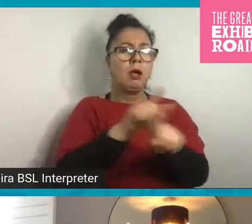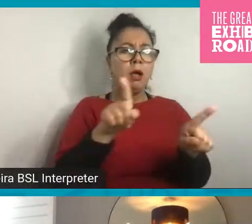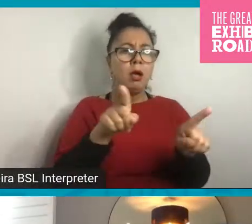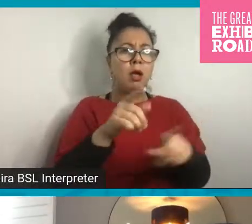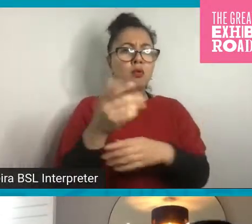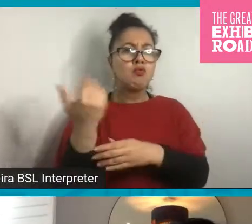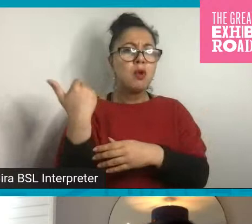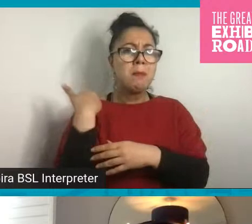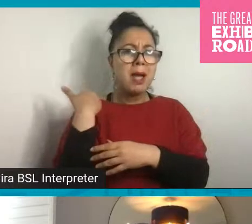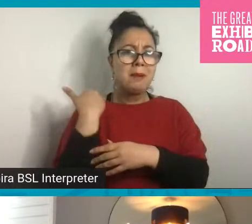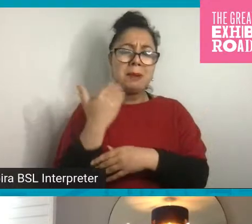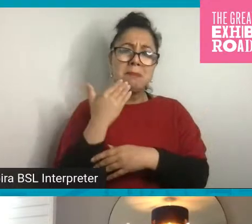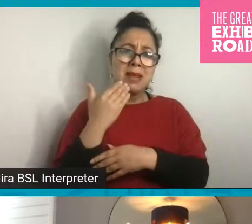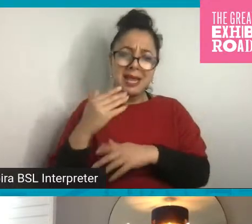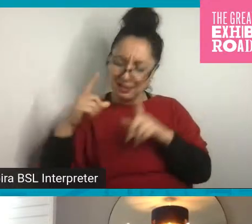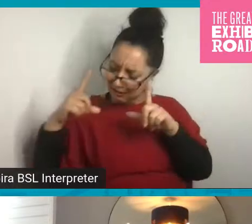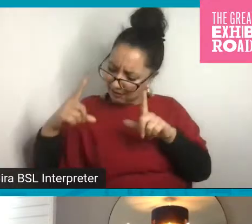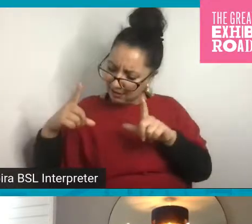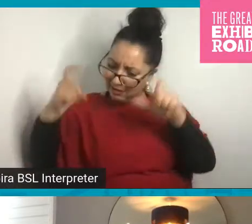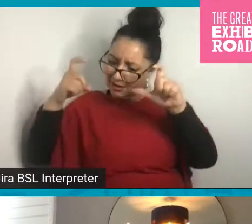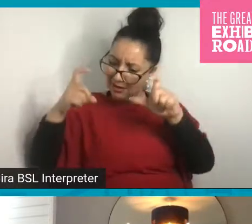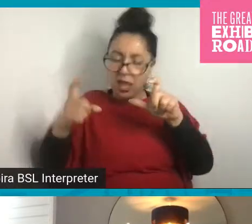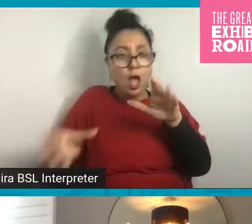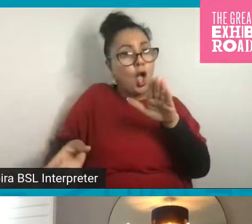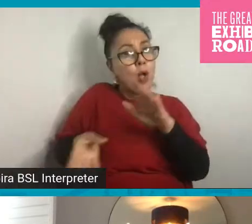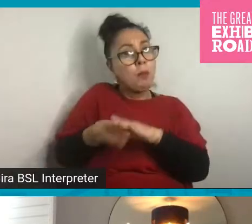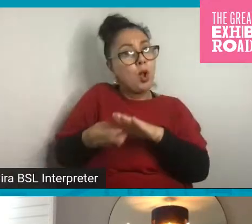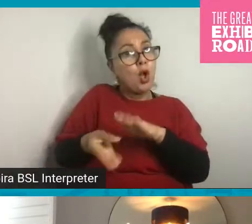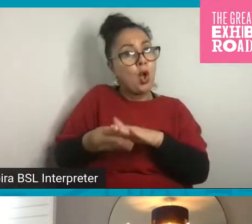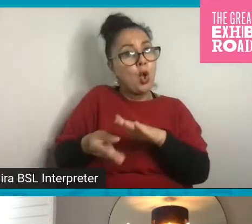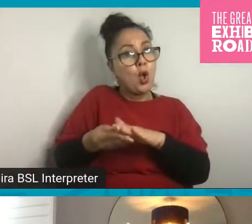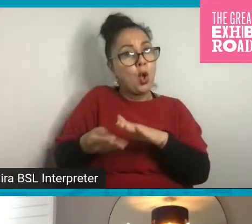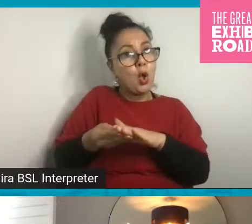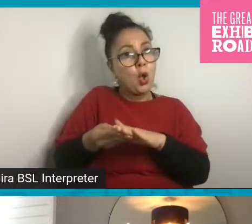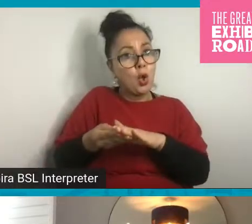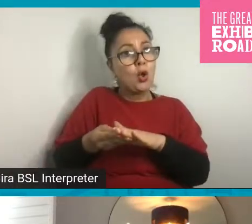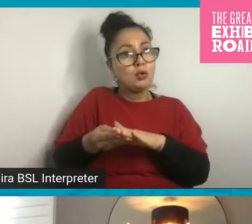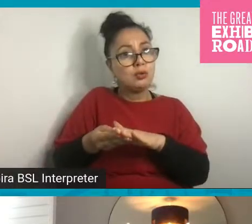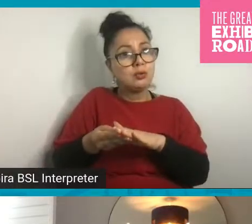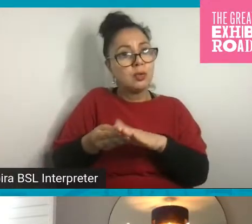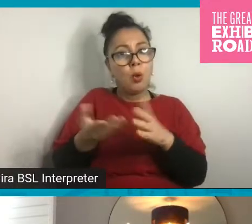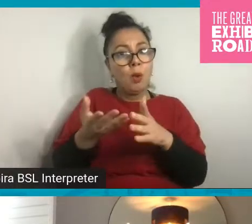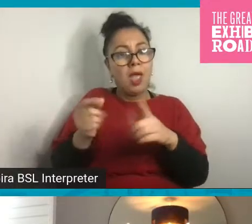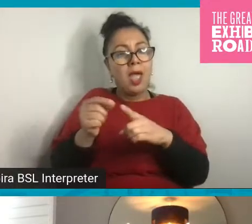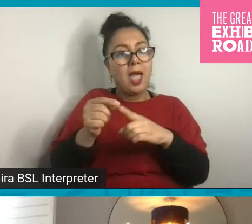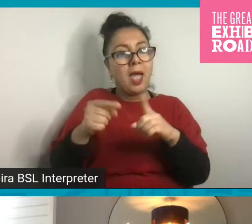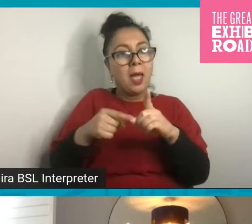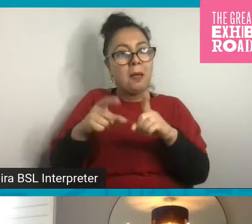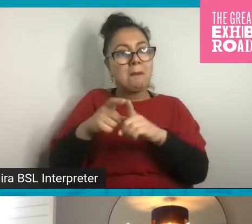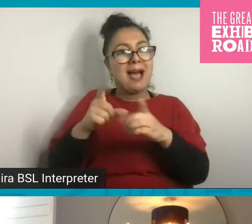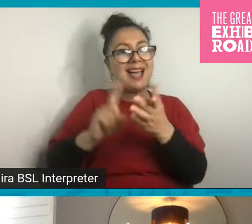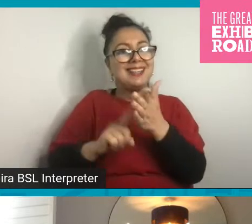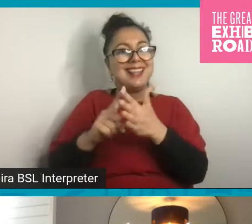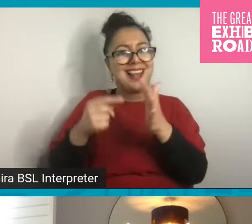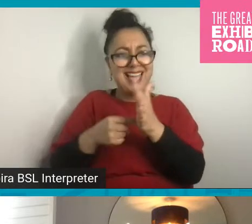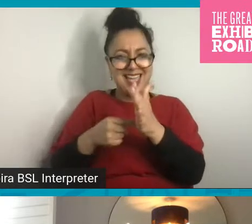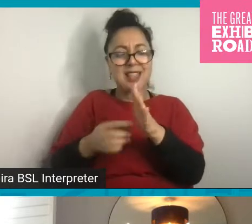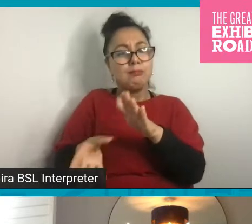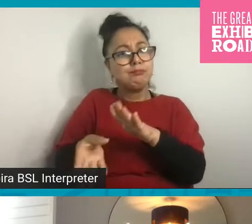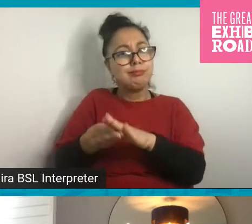do take photographs and you can upload them onto the Padlet. We'd love to see what you're creating there.